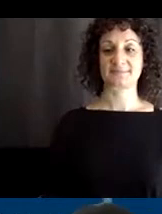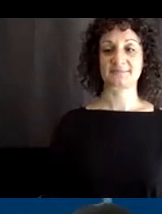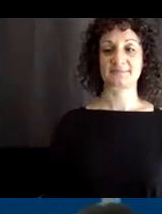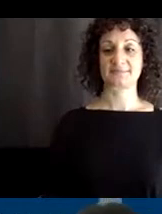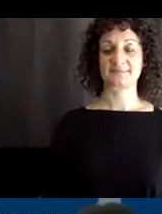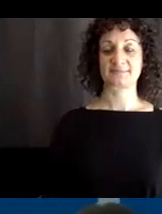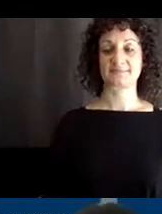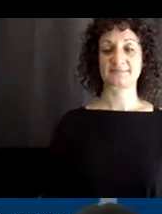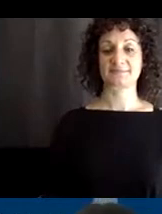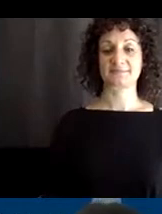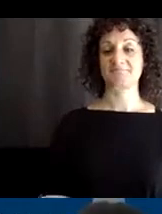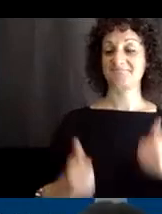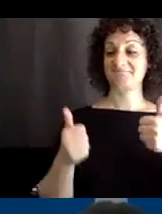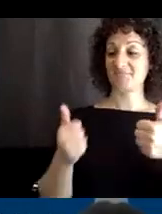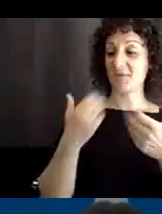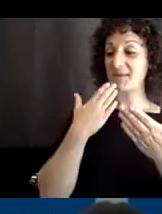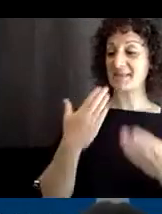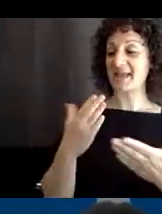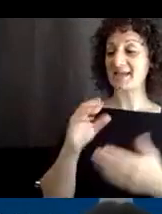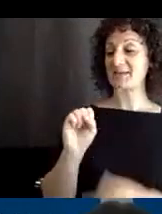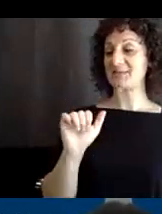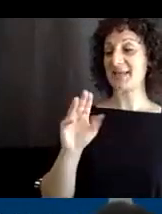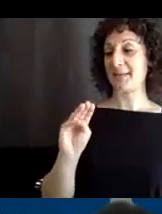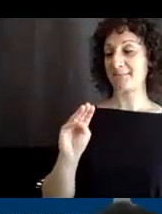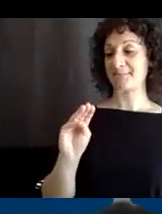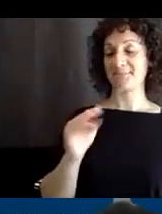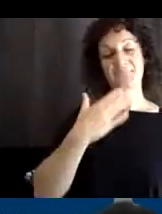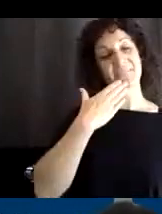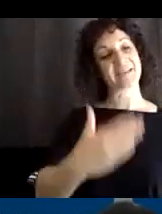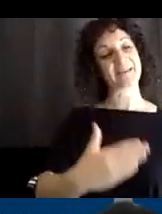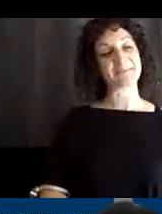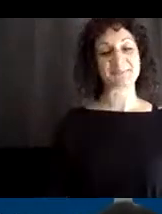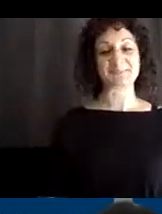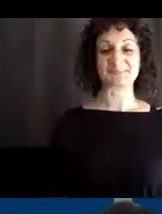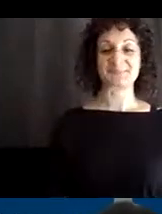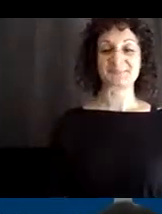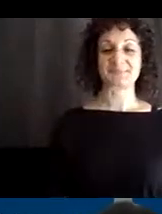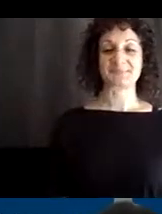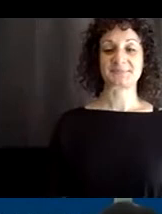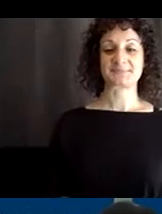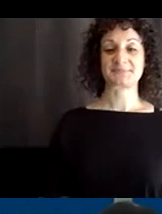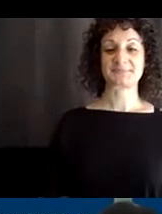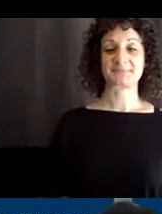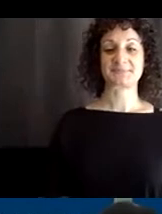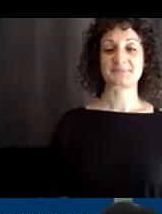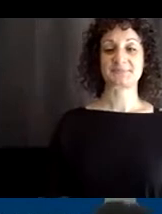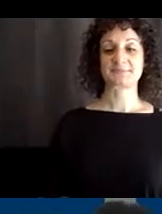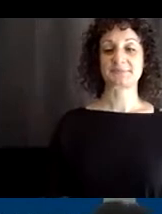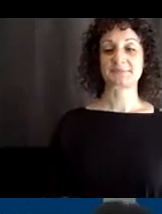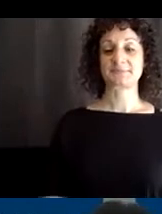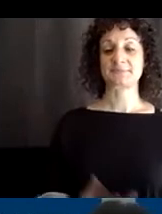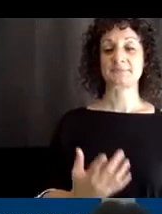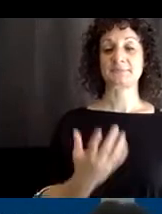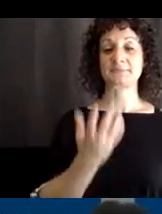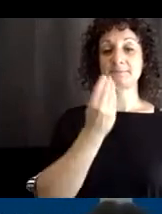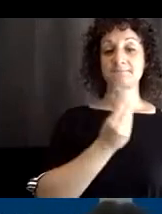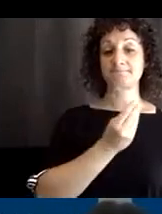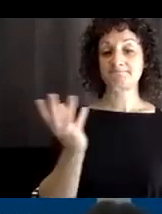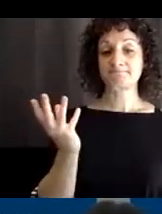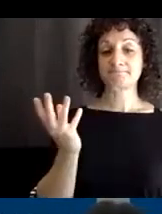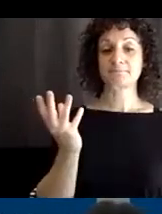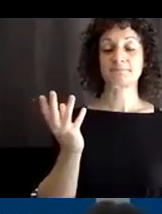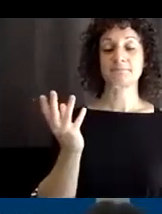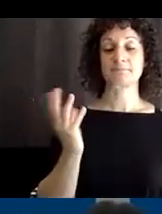All right. Thank you, Sam. Thank you. Um, I just want to remind everybody